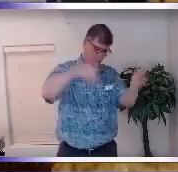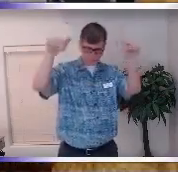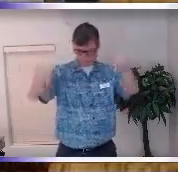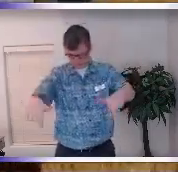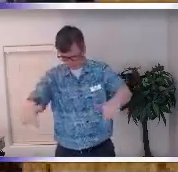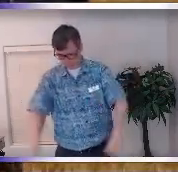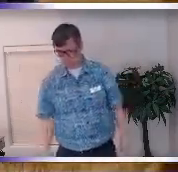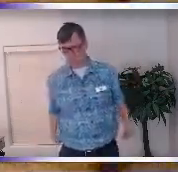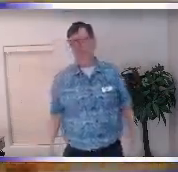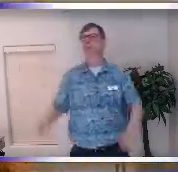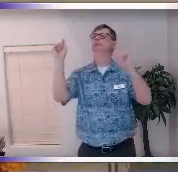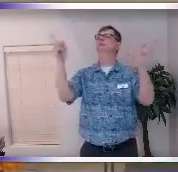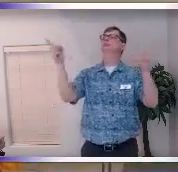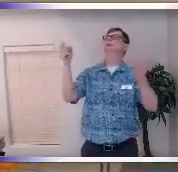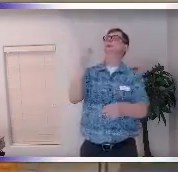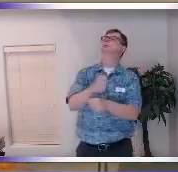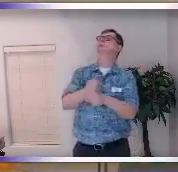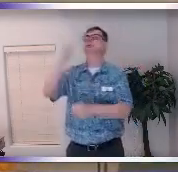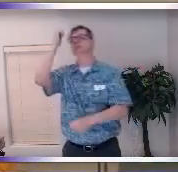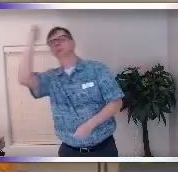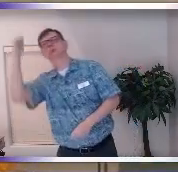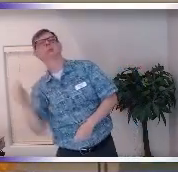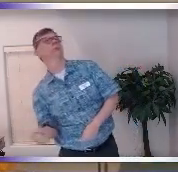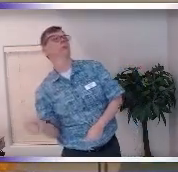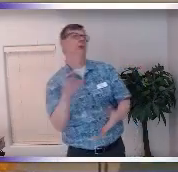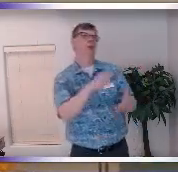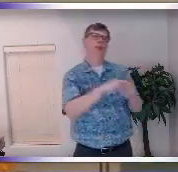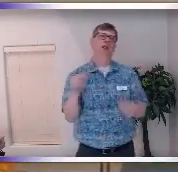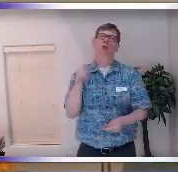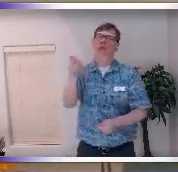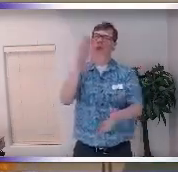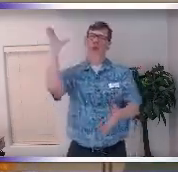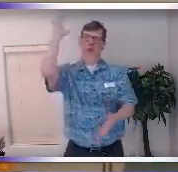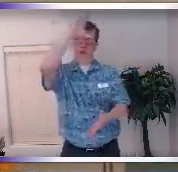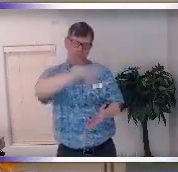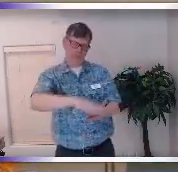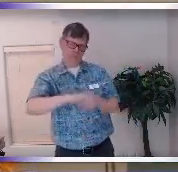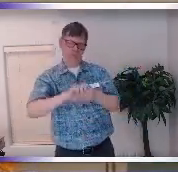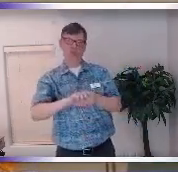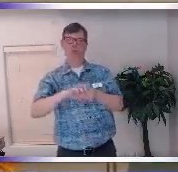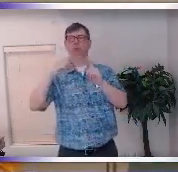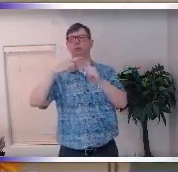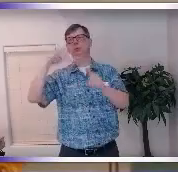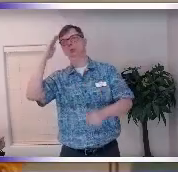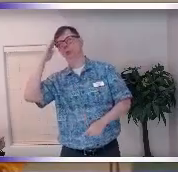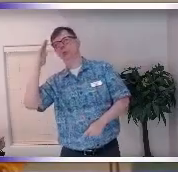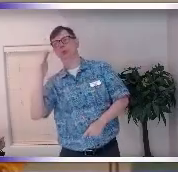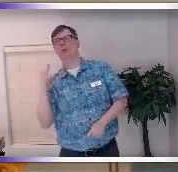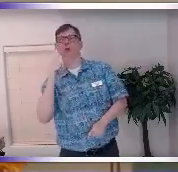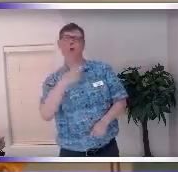and science of mind we take you from believing to direct experience of knowing who you are